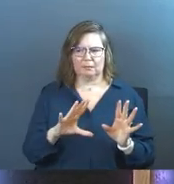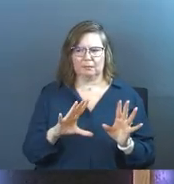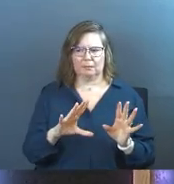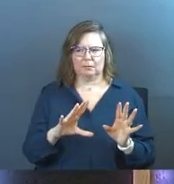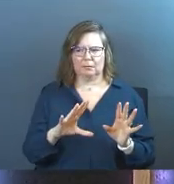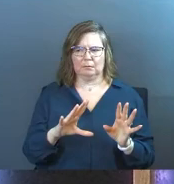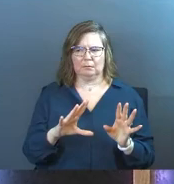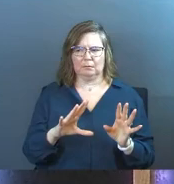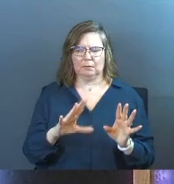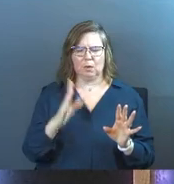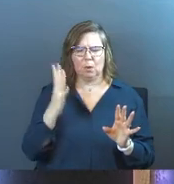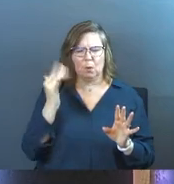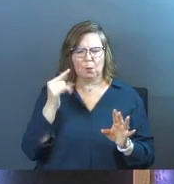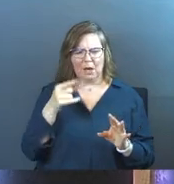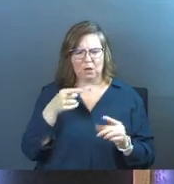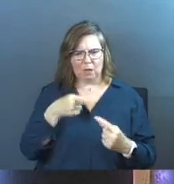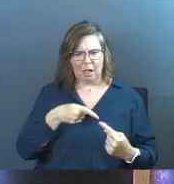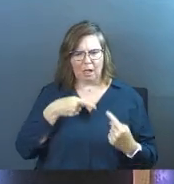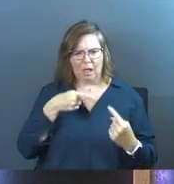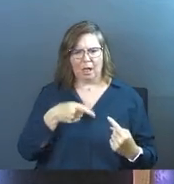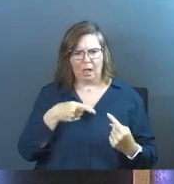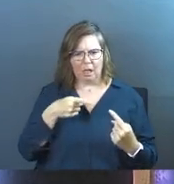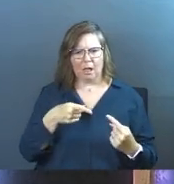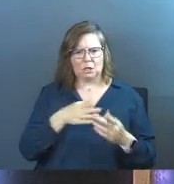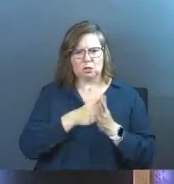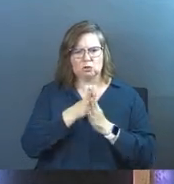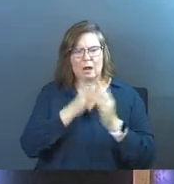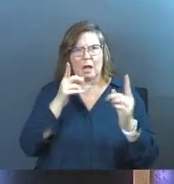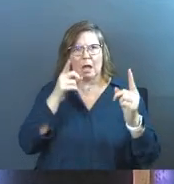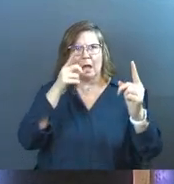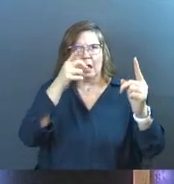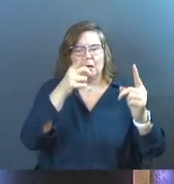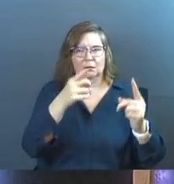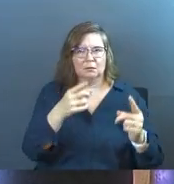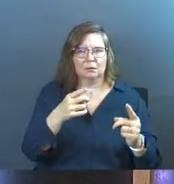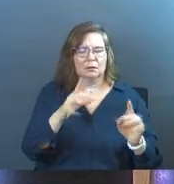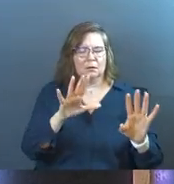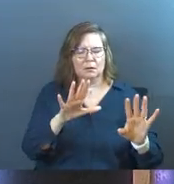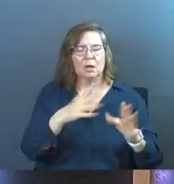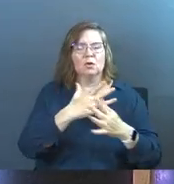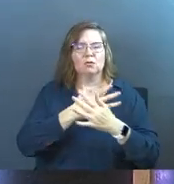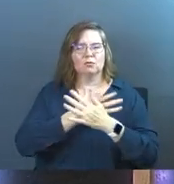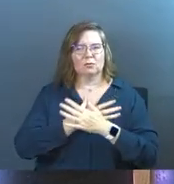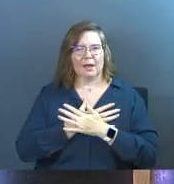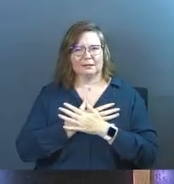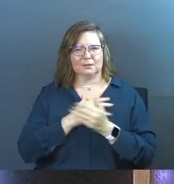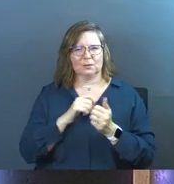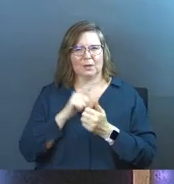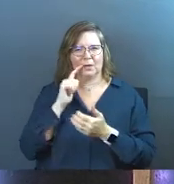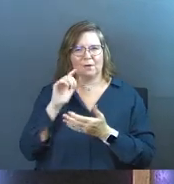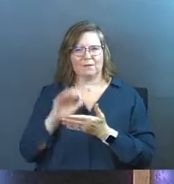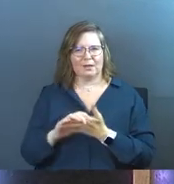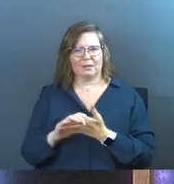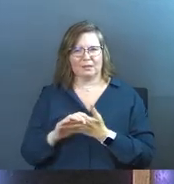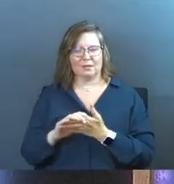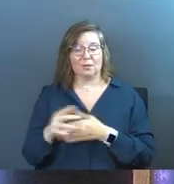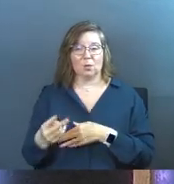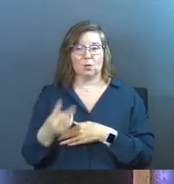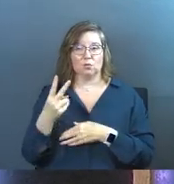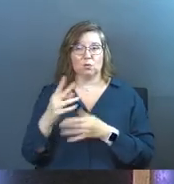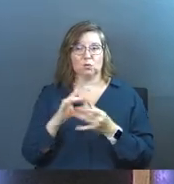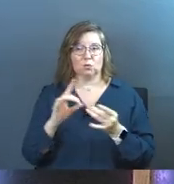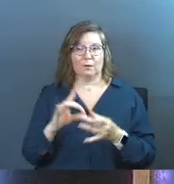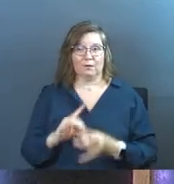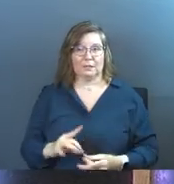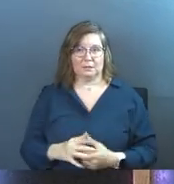why are you striving? Question mark. Rest in your faith. Those were the two phrases.